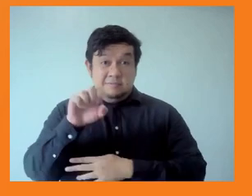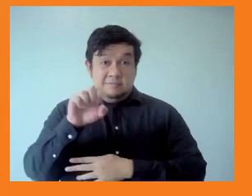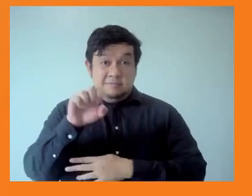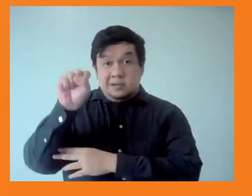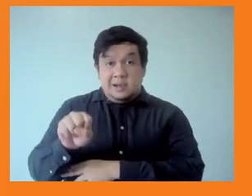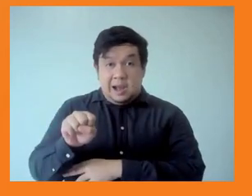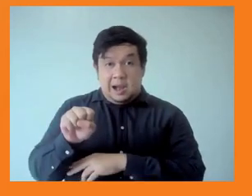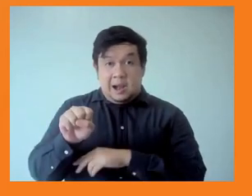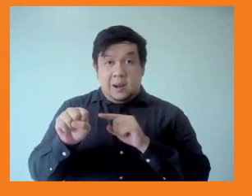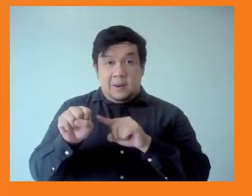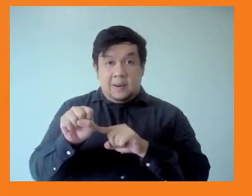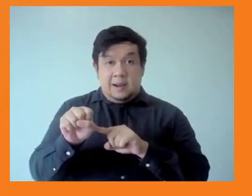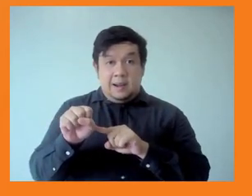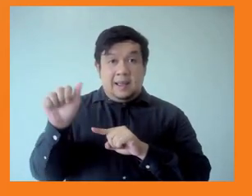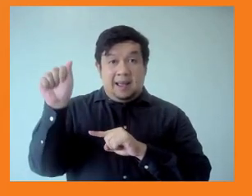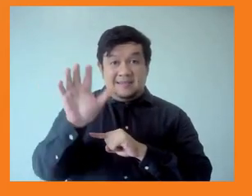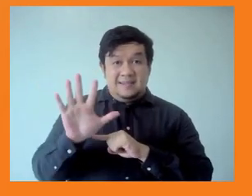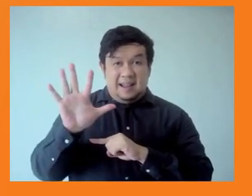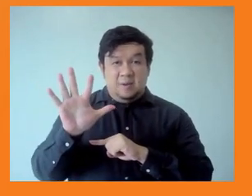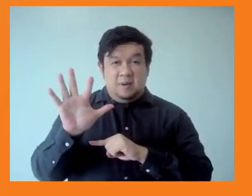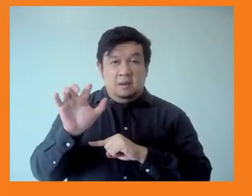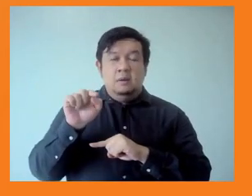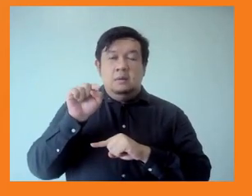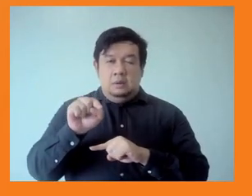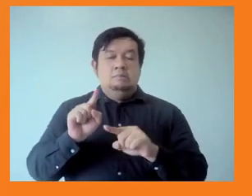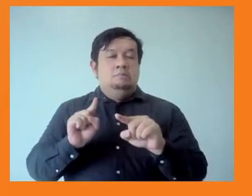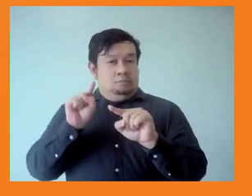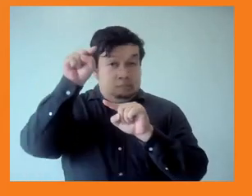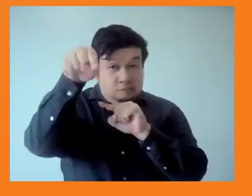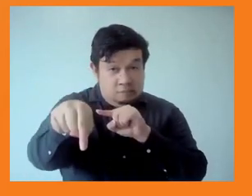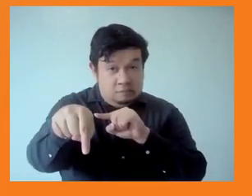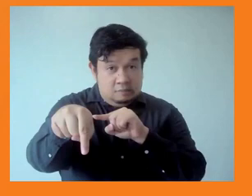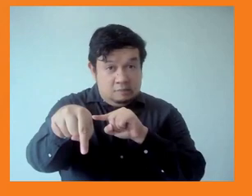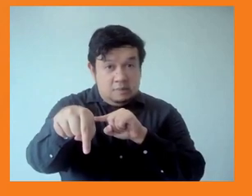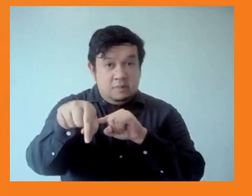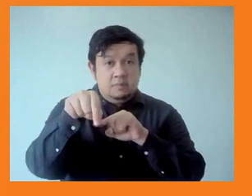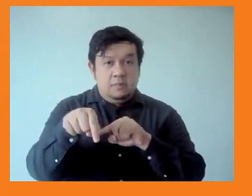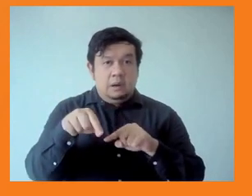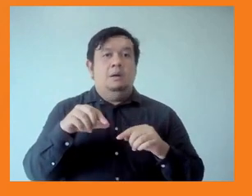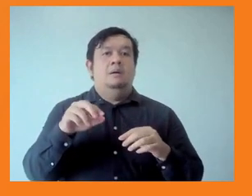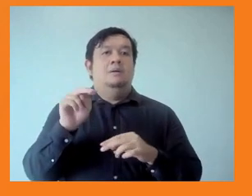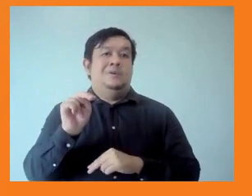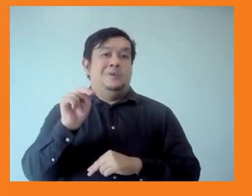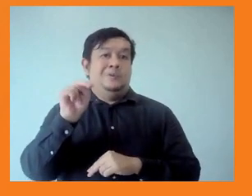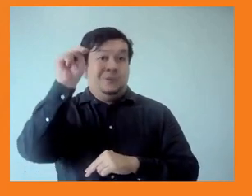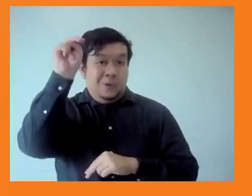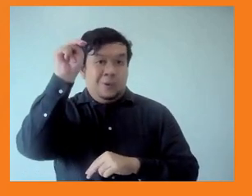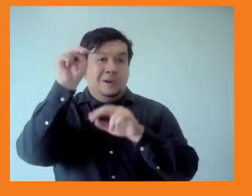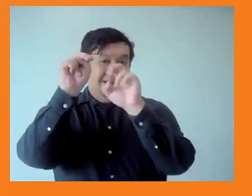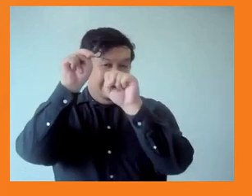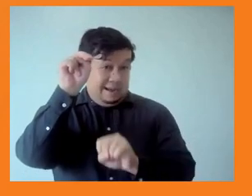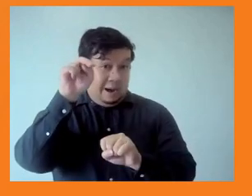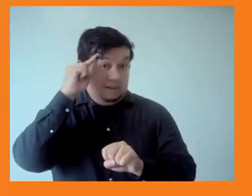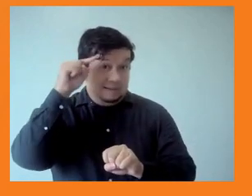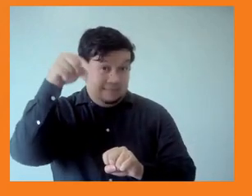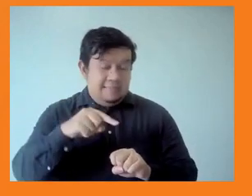outweigh the amount of aid that is poured into the South from the North. And he talks about the history and historical